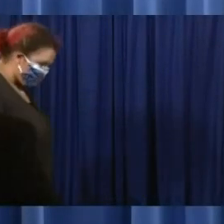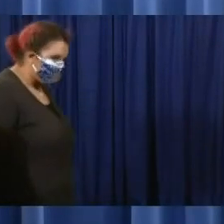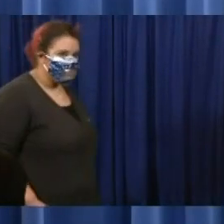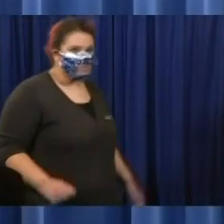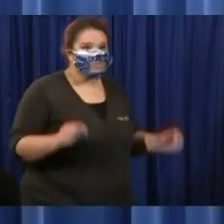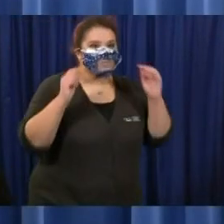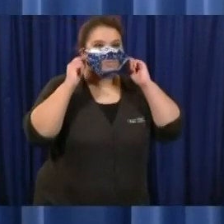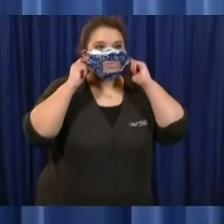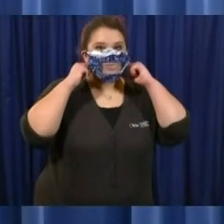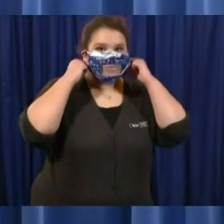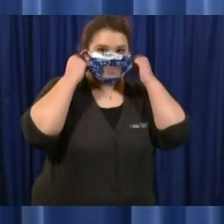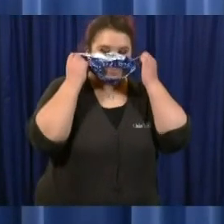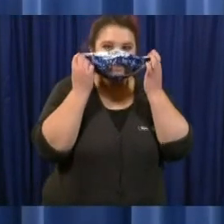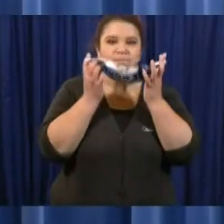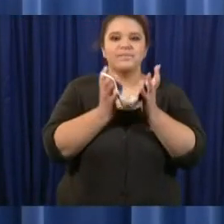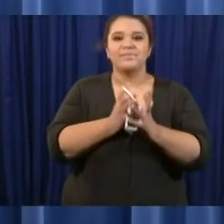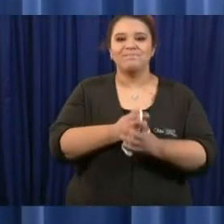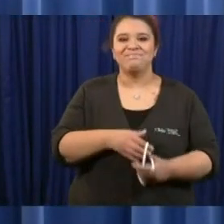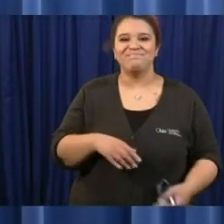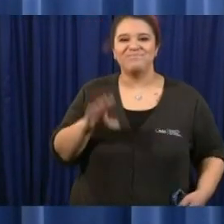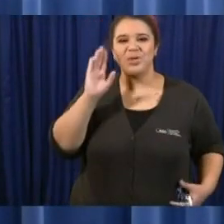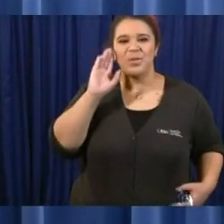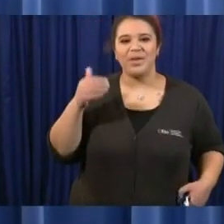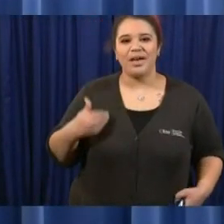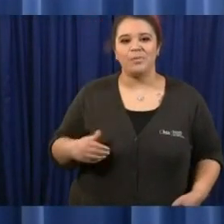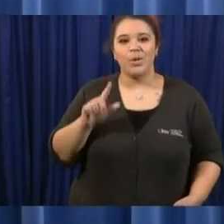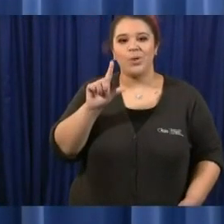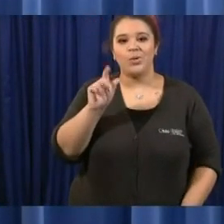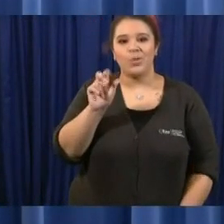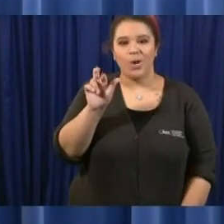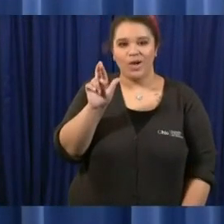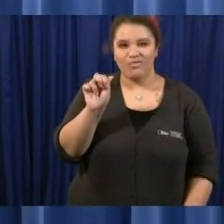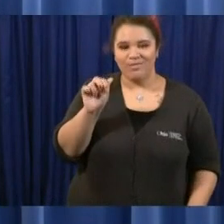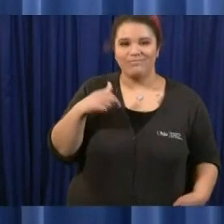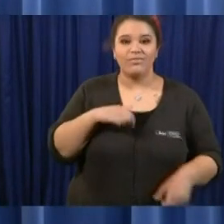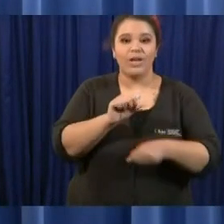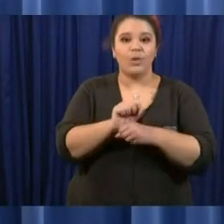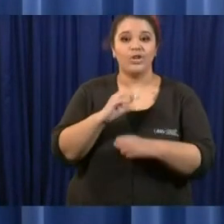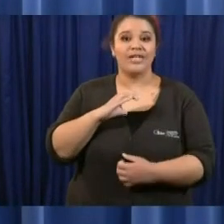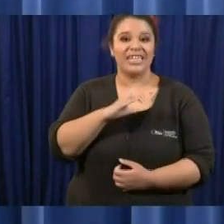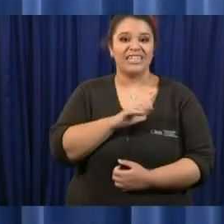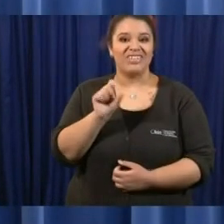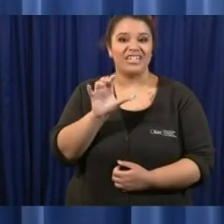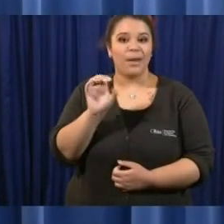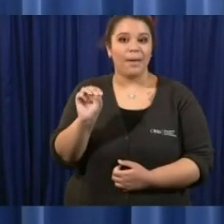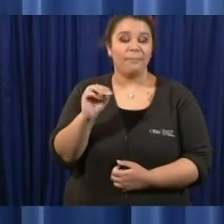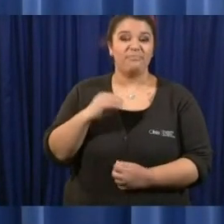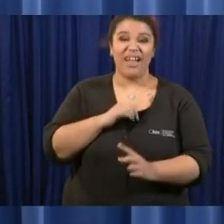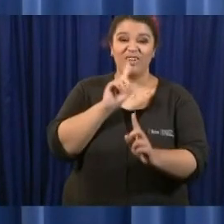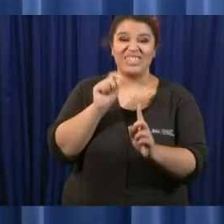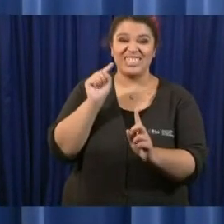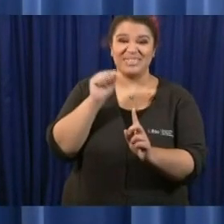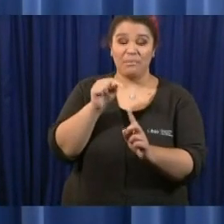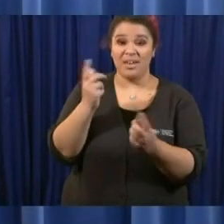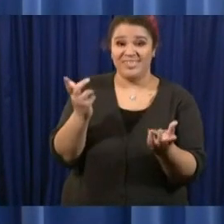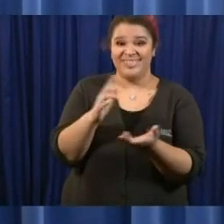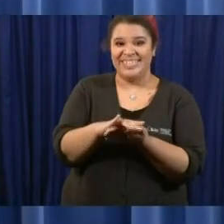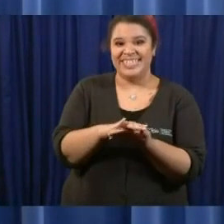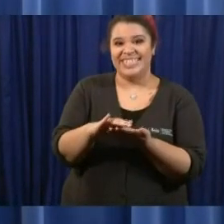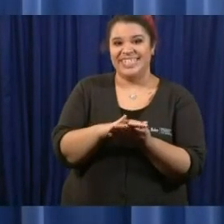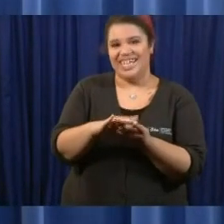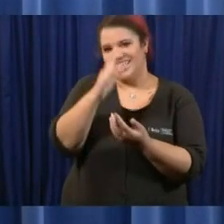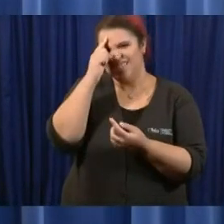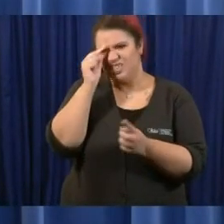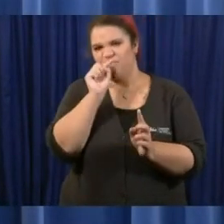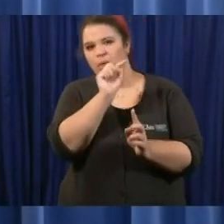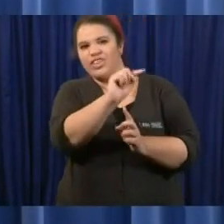this is laura hancock from cleveland.com i have a question about cleaning for dr actin um